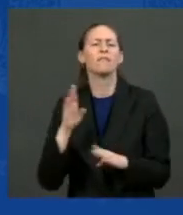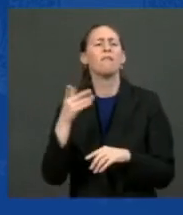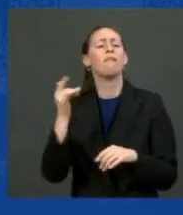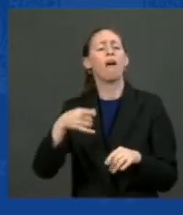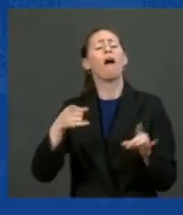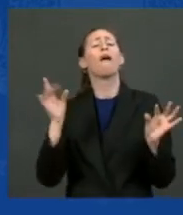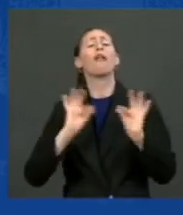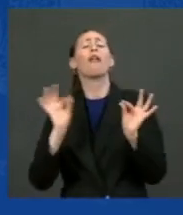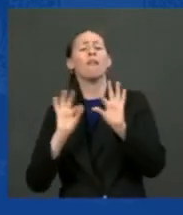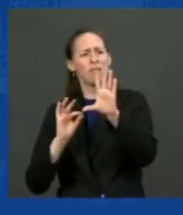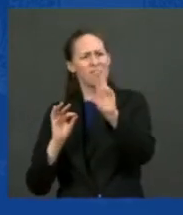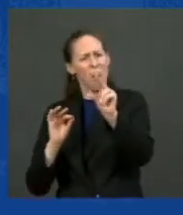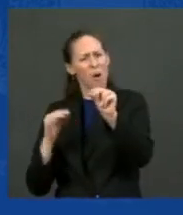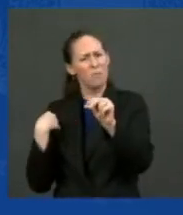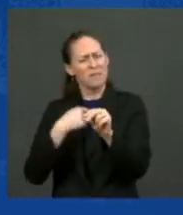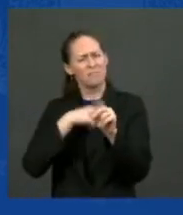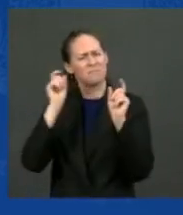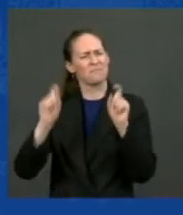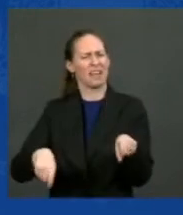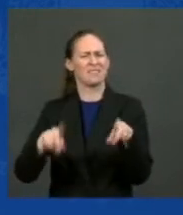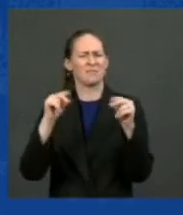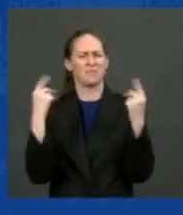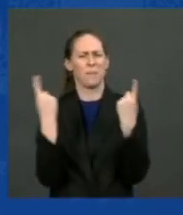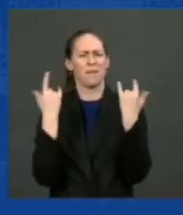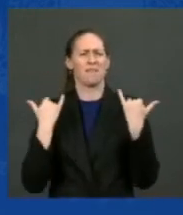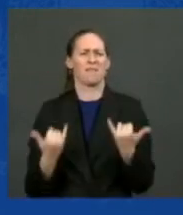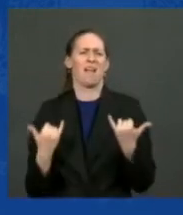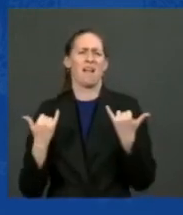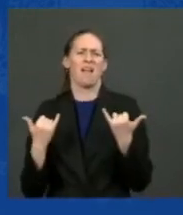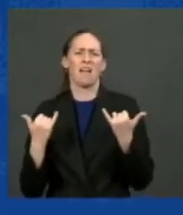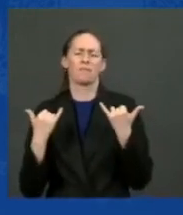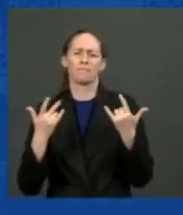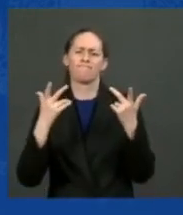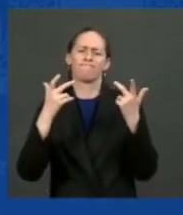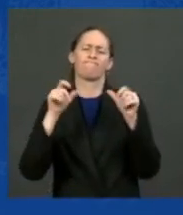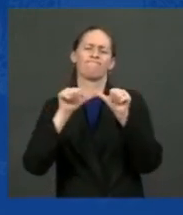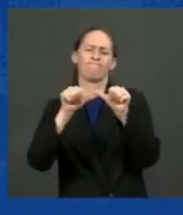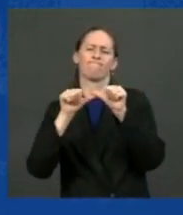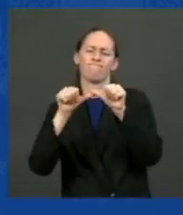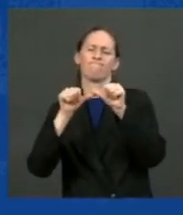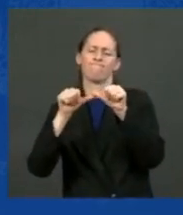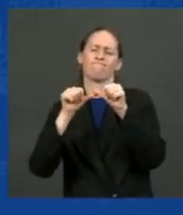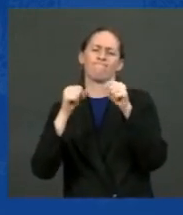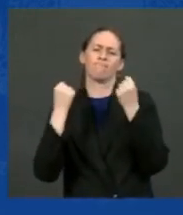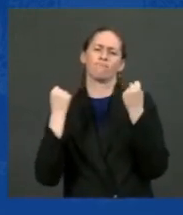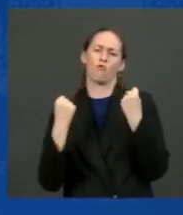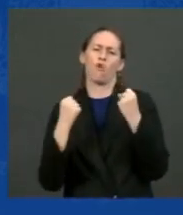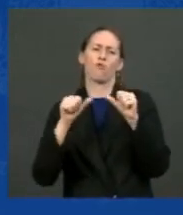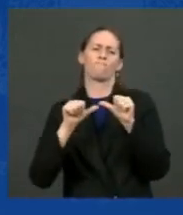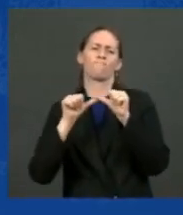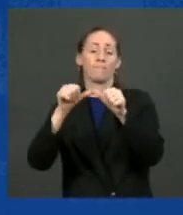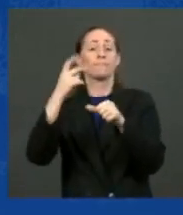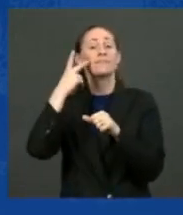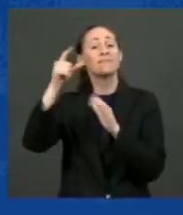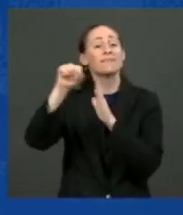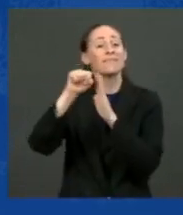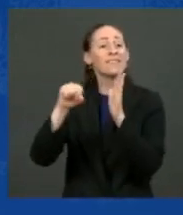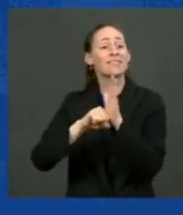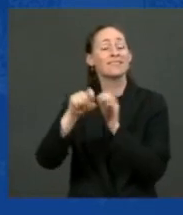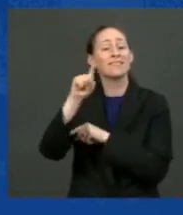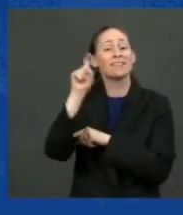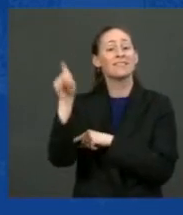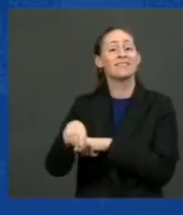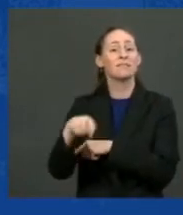of this. We have to invest in resilience. Resilience. You saw Texas. Their entire power grid went down